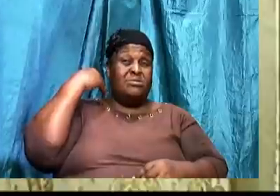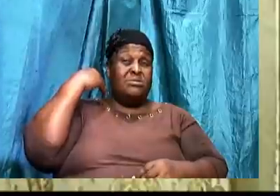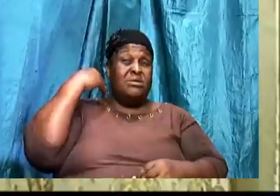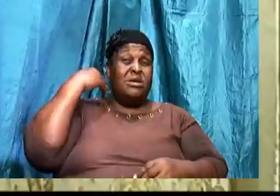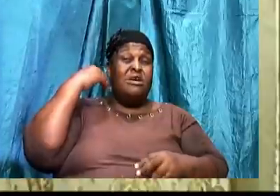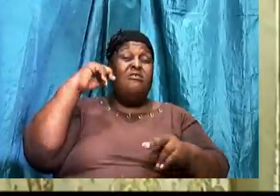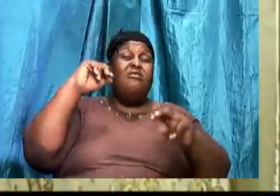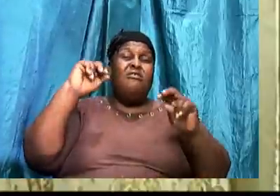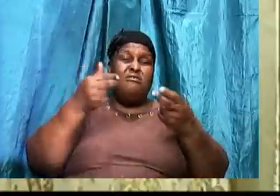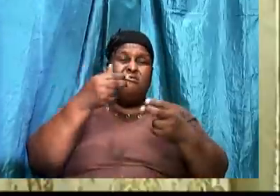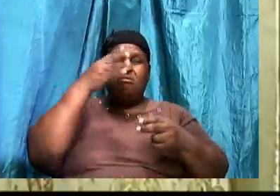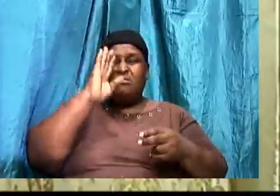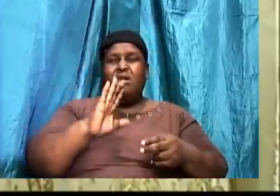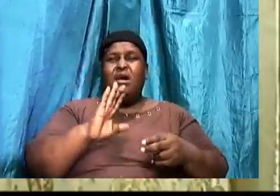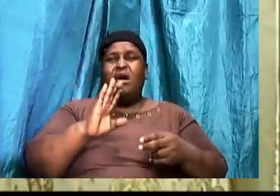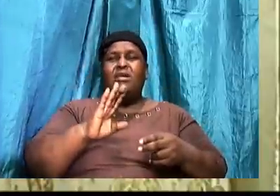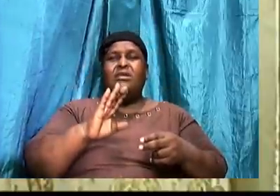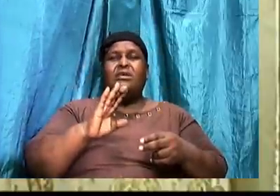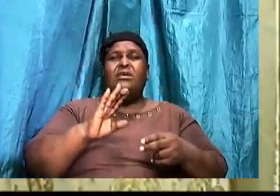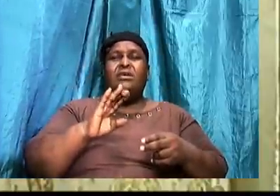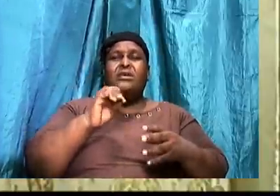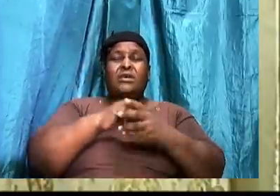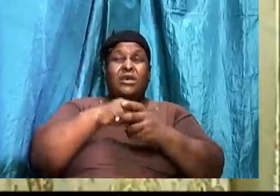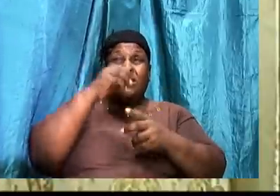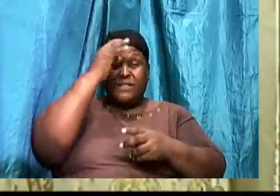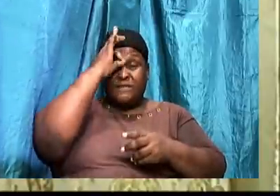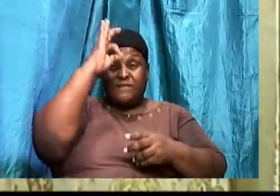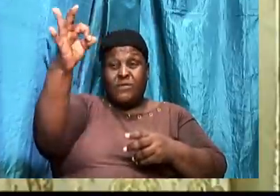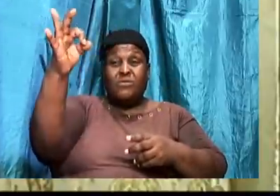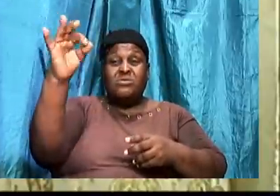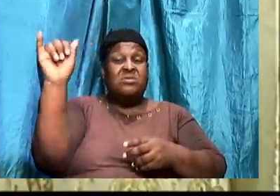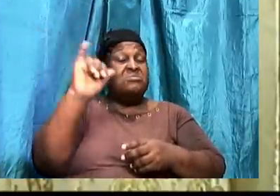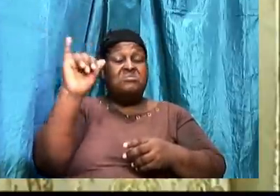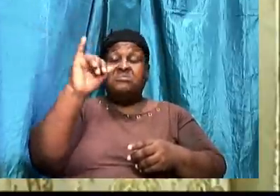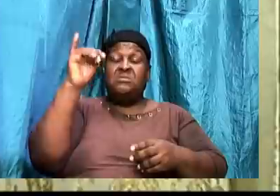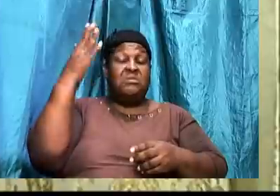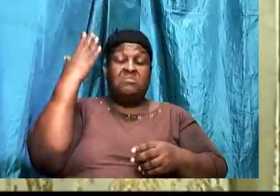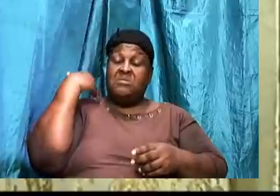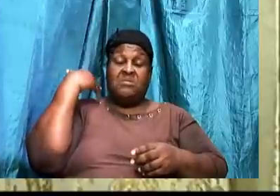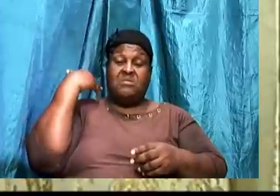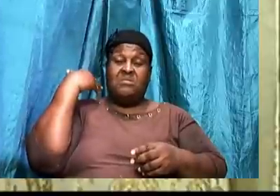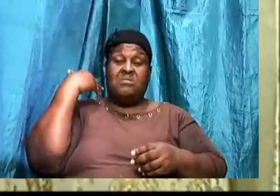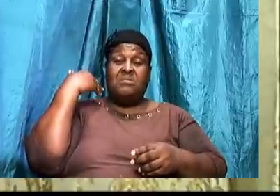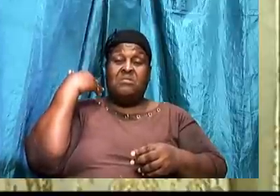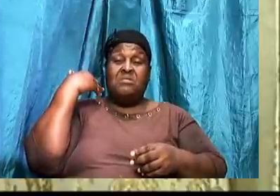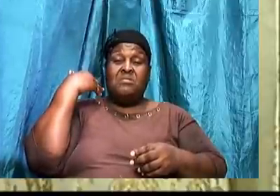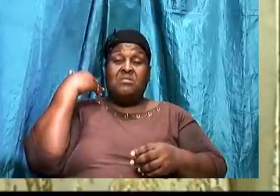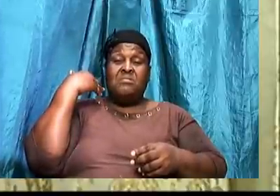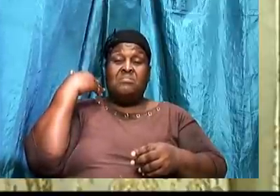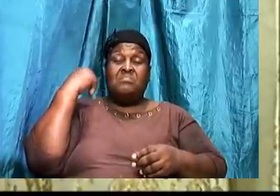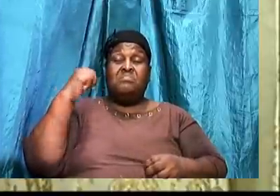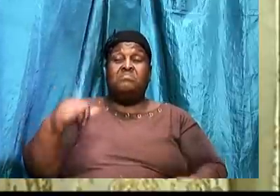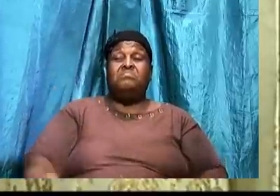In the future. The same thing will. Offend him. Very important point.